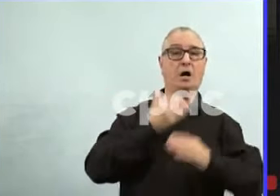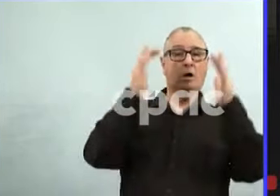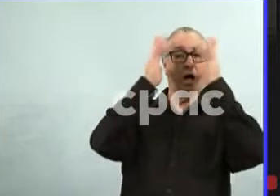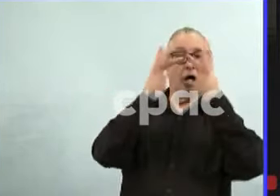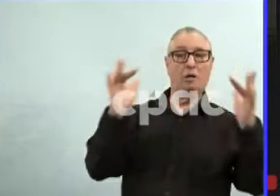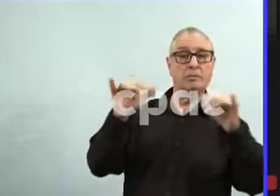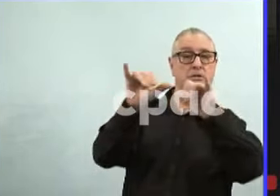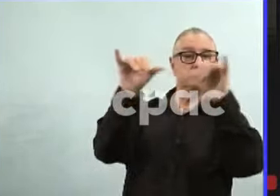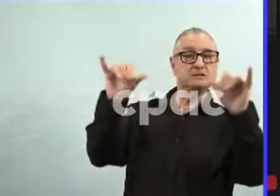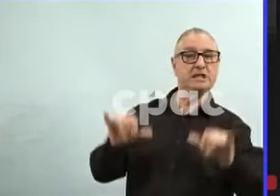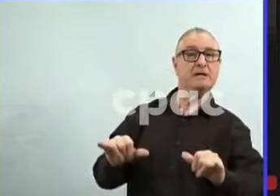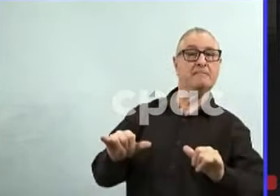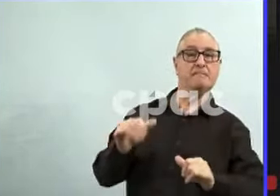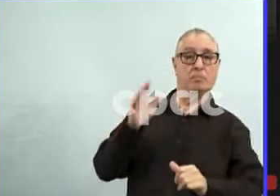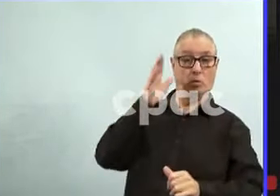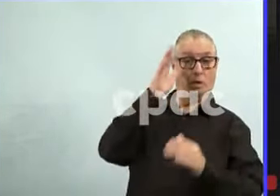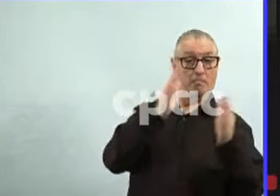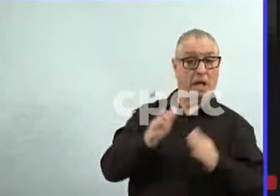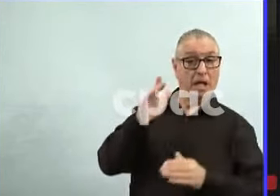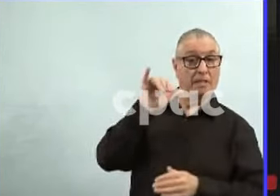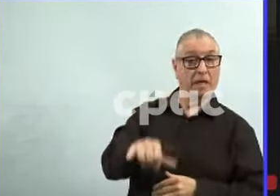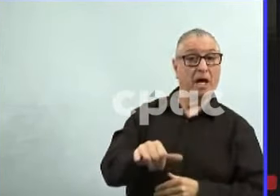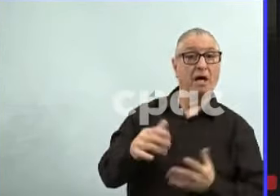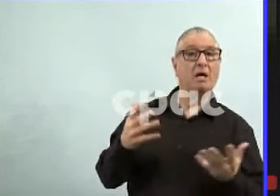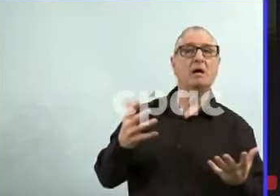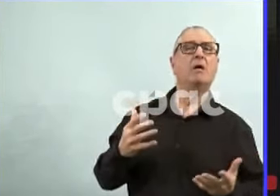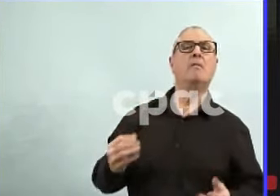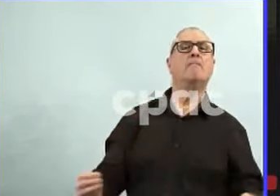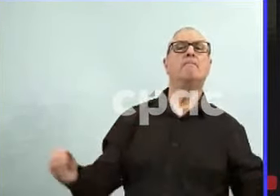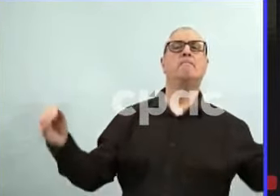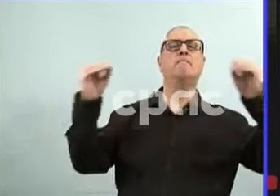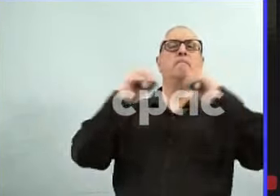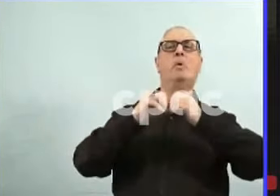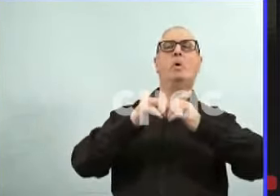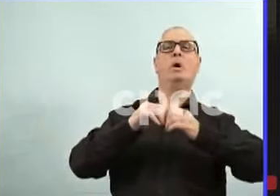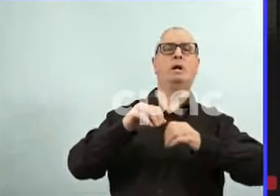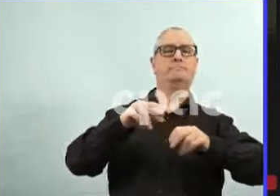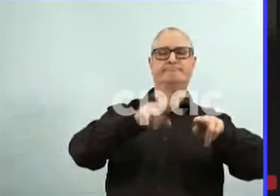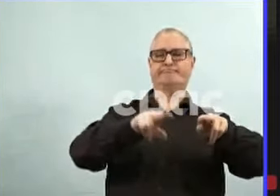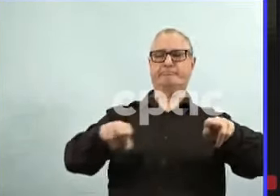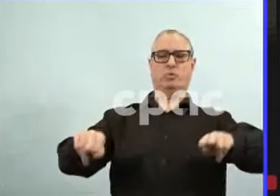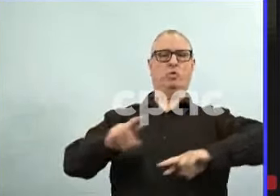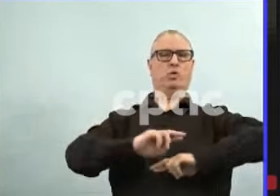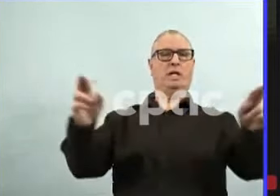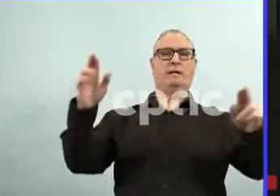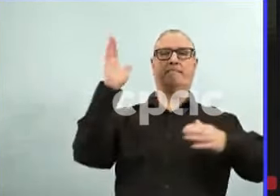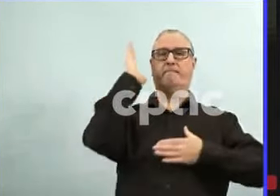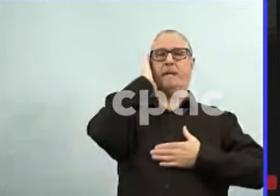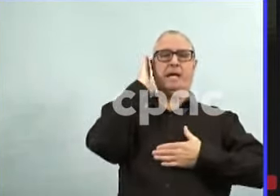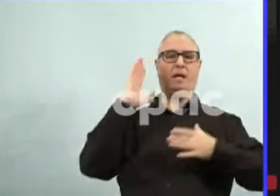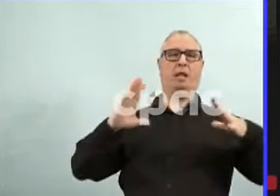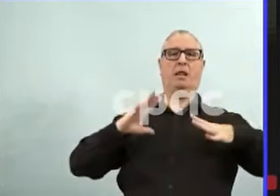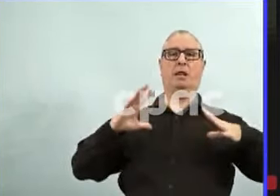so we have the capacity in case there's ever another pandemic or serious health crisis.